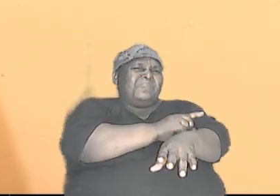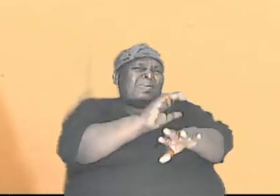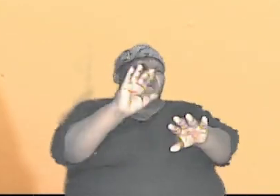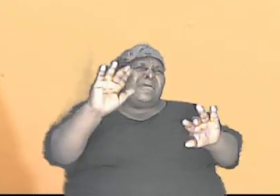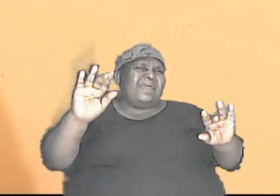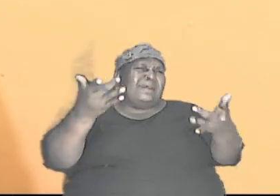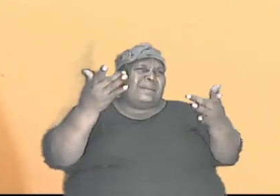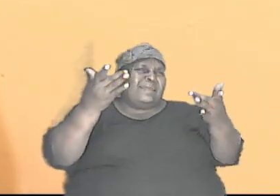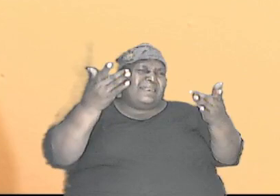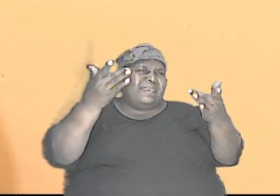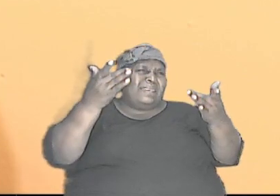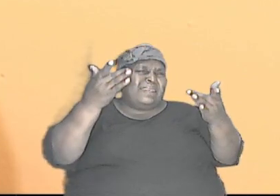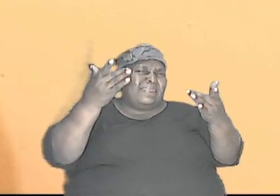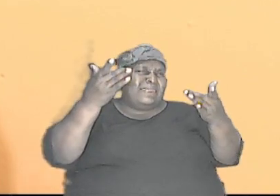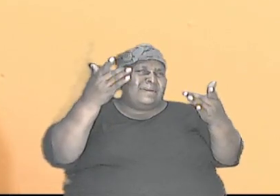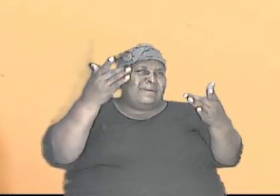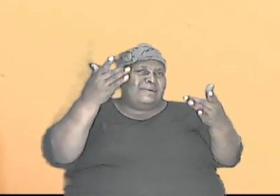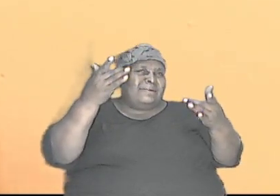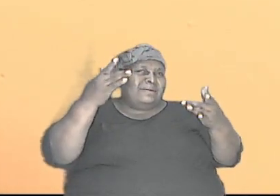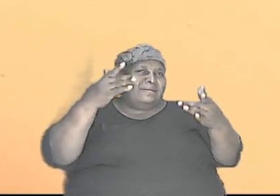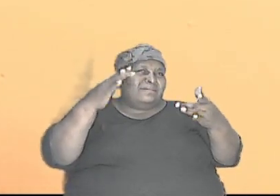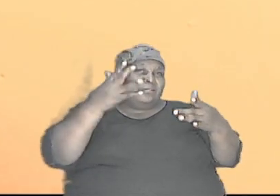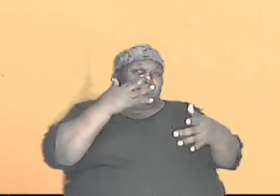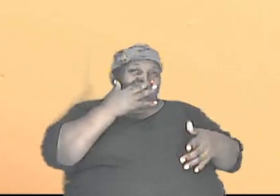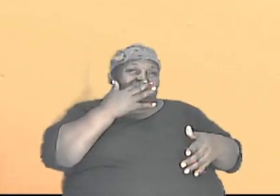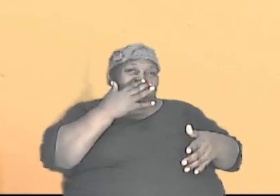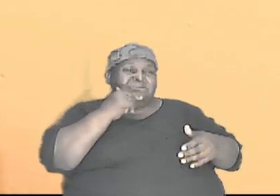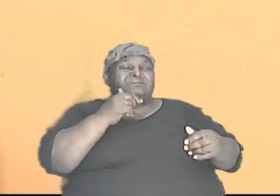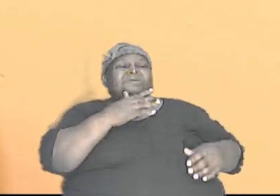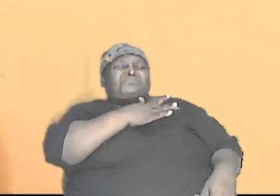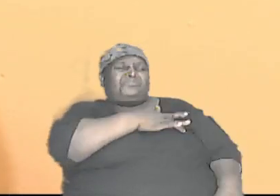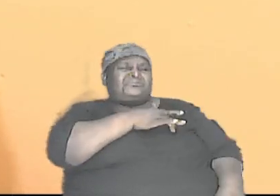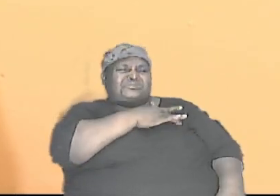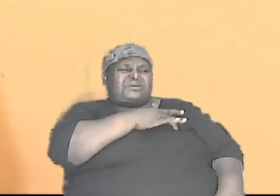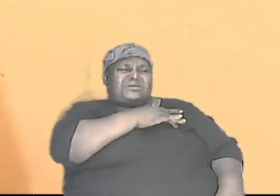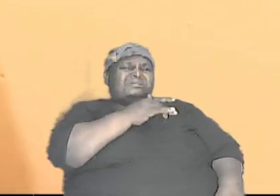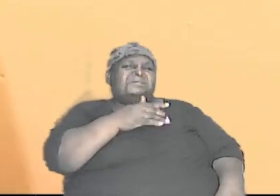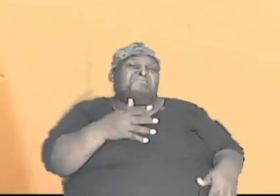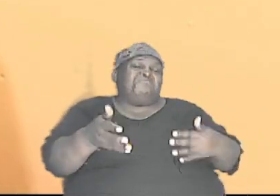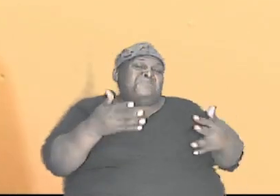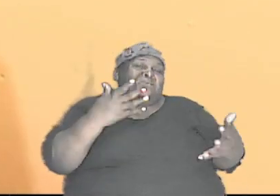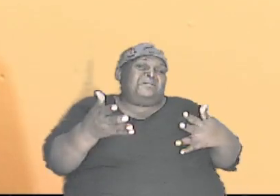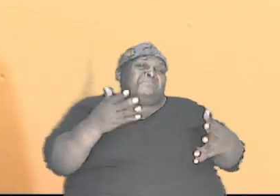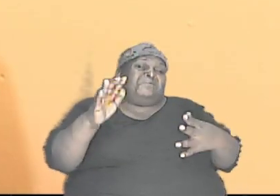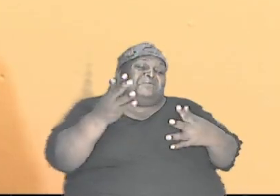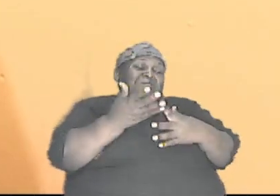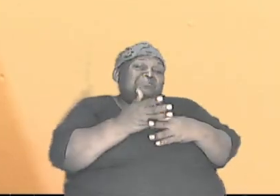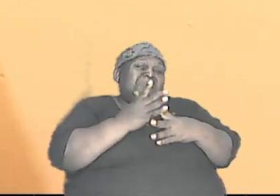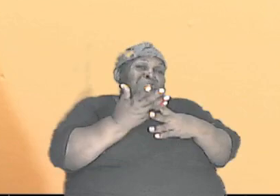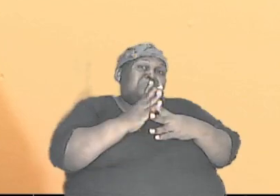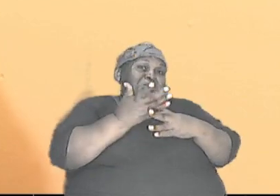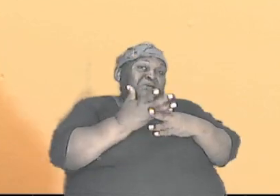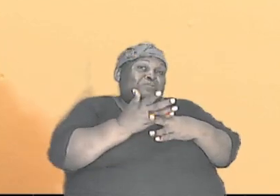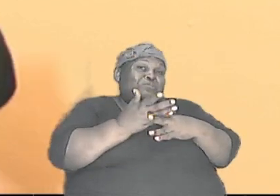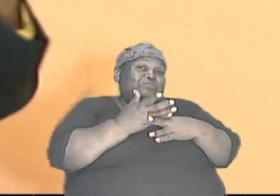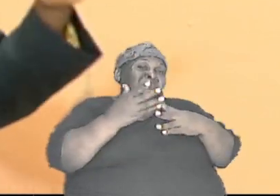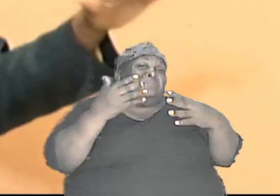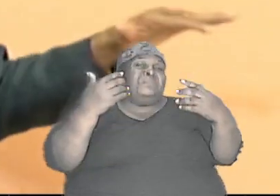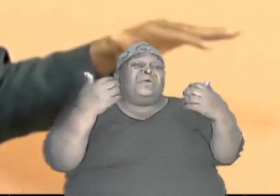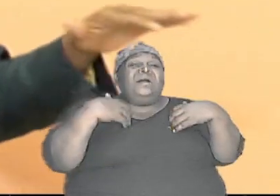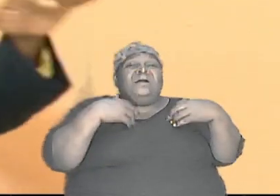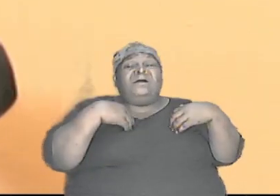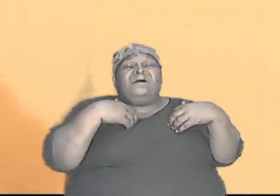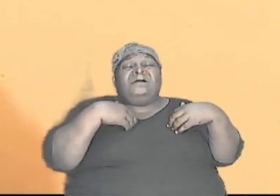would appreciate especially if looking at the signs that they would have been probably somewhere in between because they would have had all